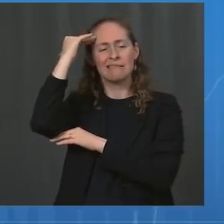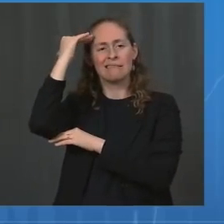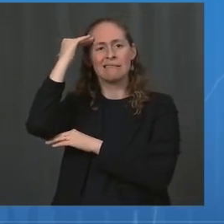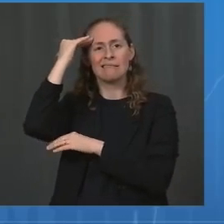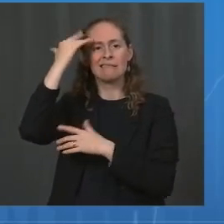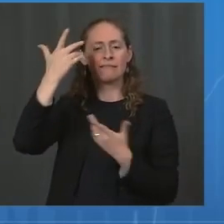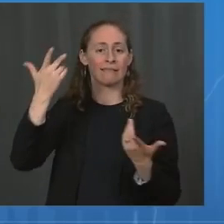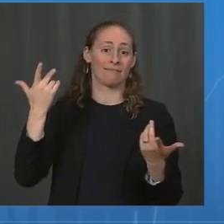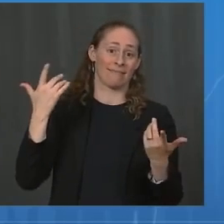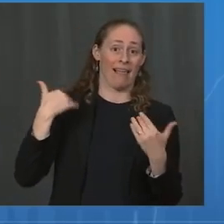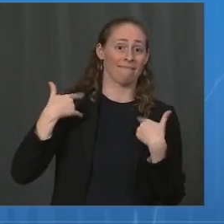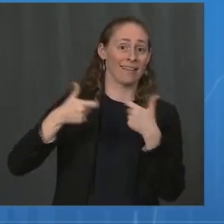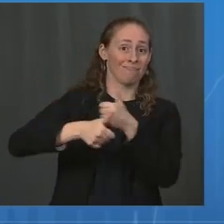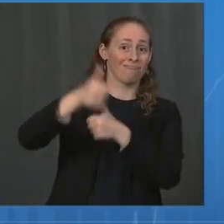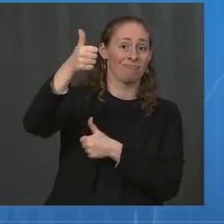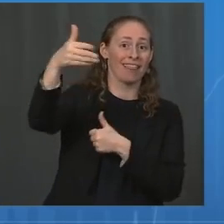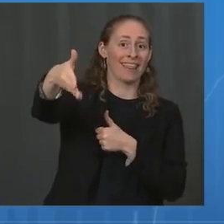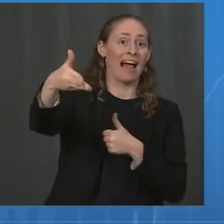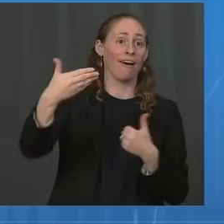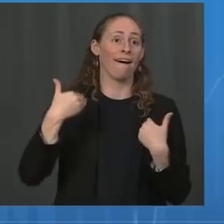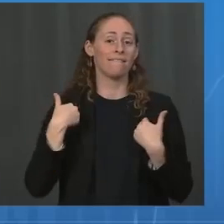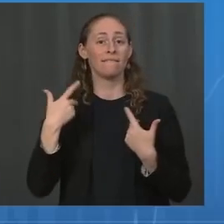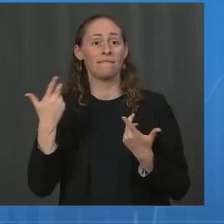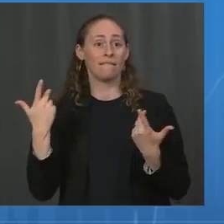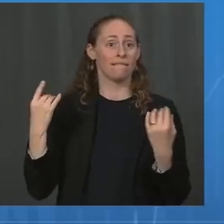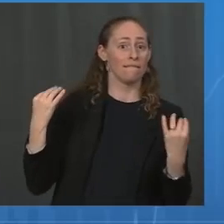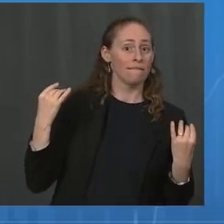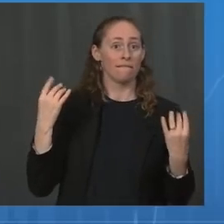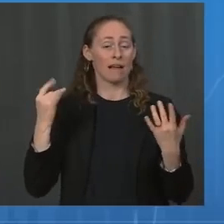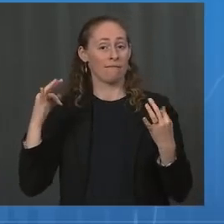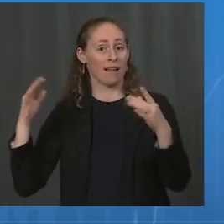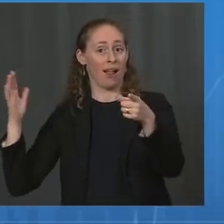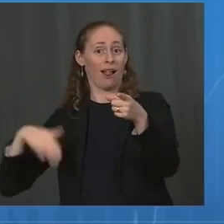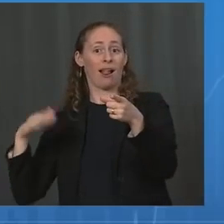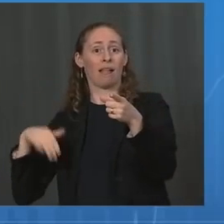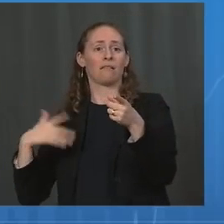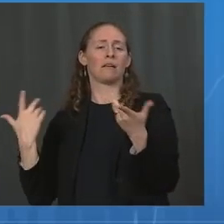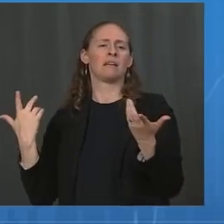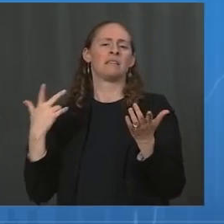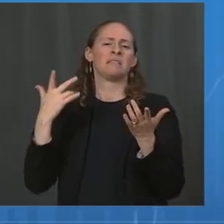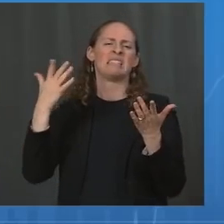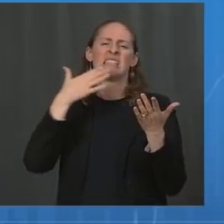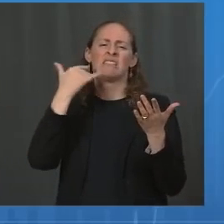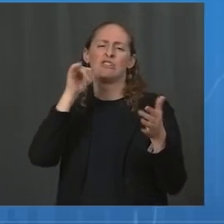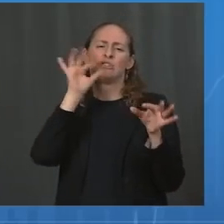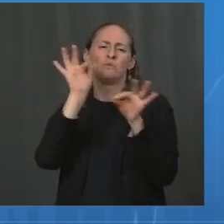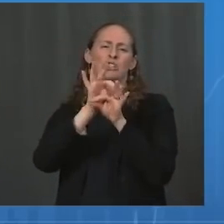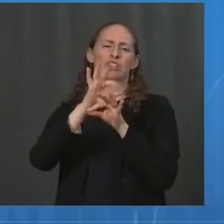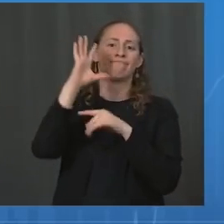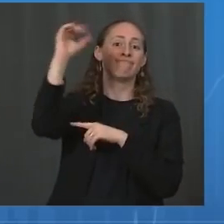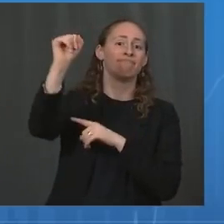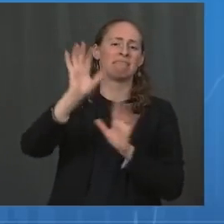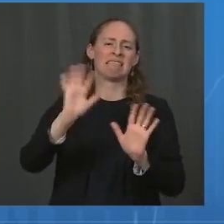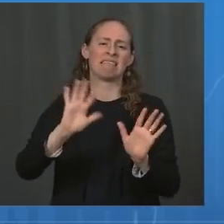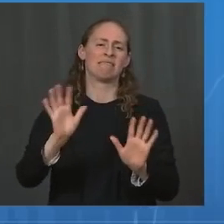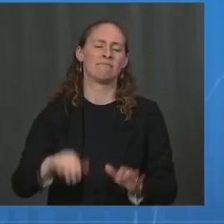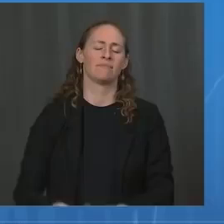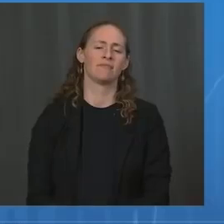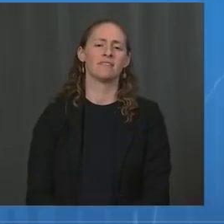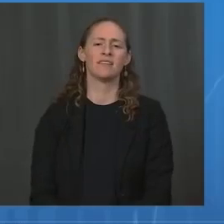think about traveling. First and foremost, if you are unvaccinated, we would recommend not traveling. Next question.